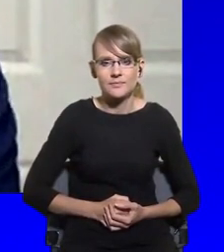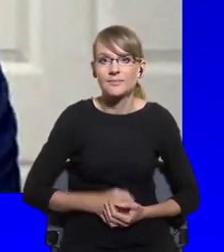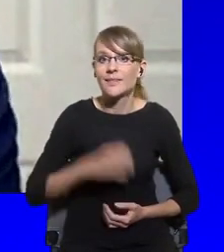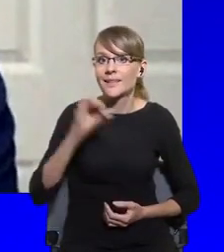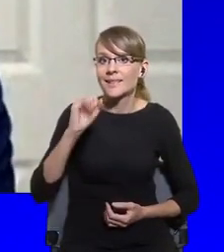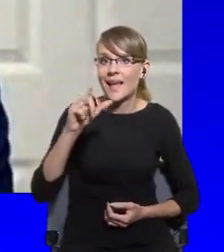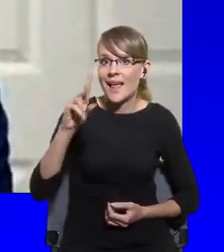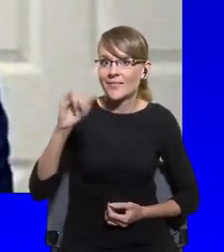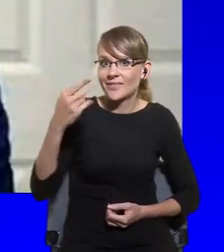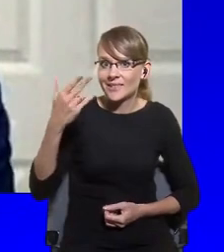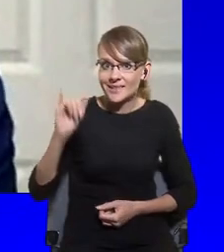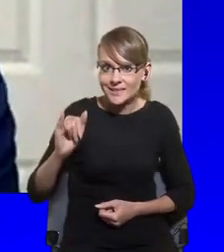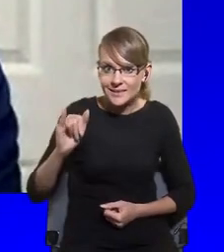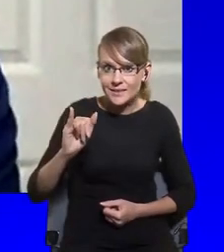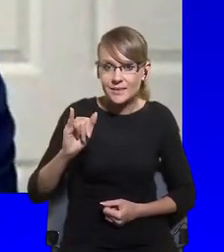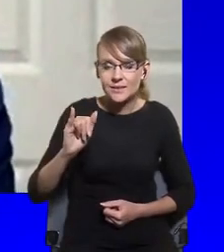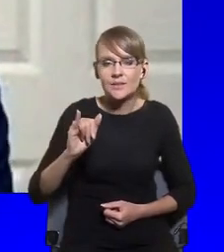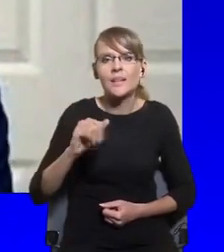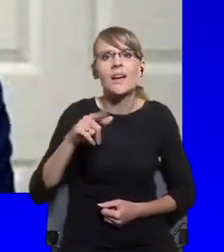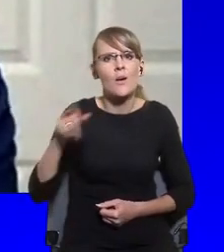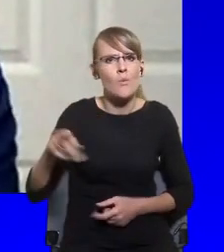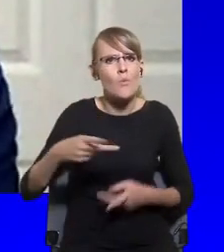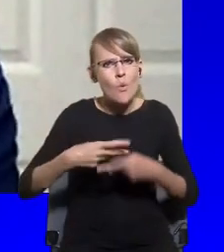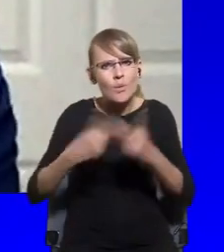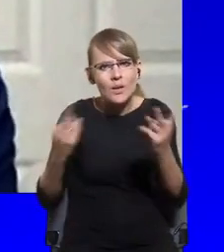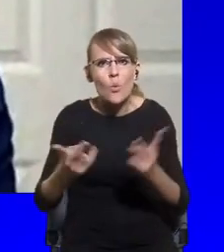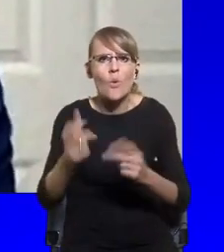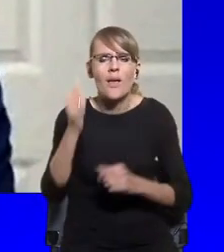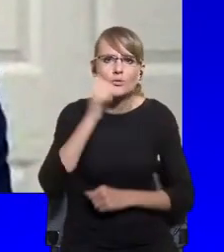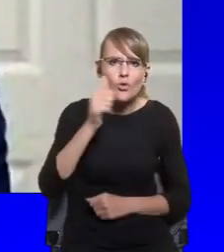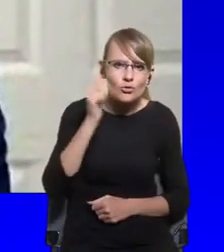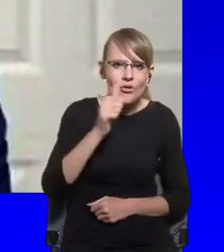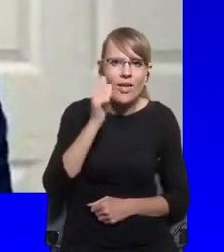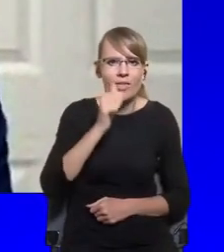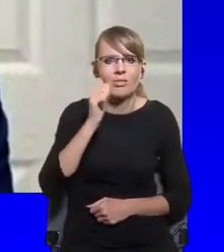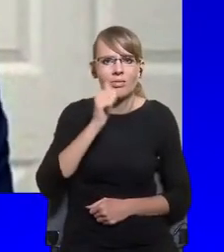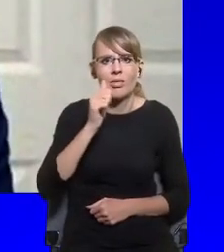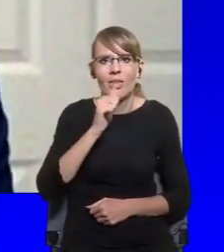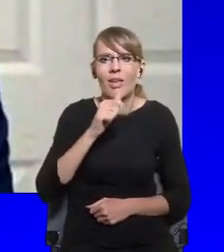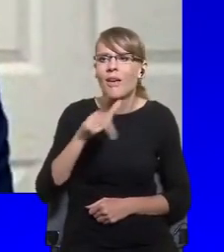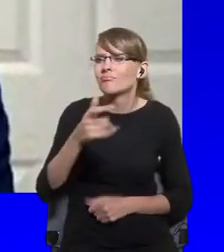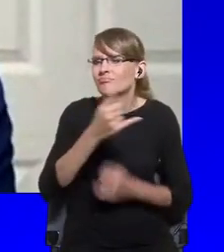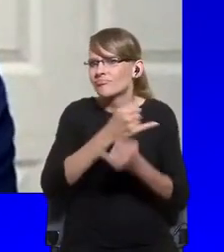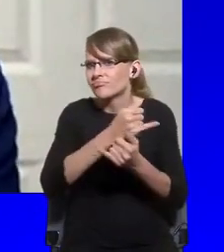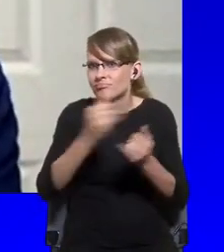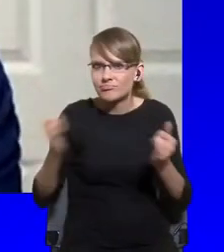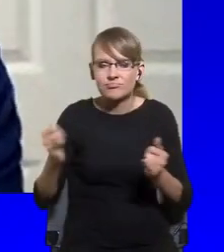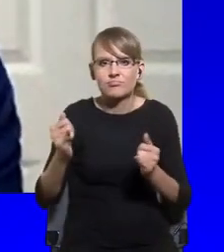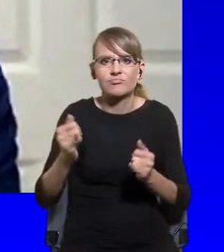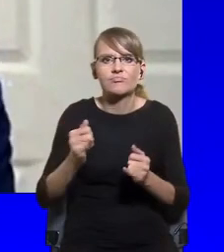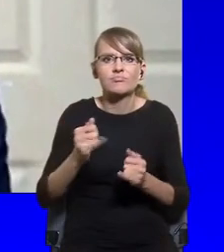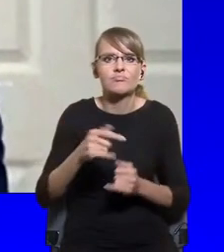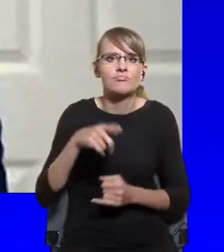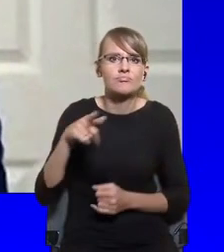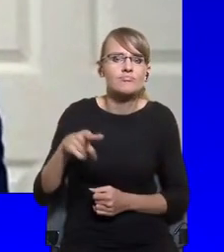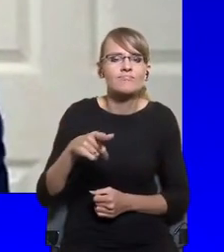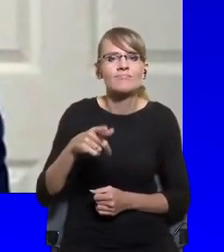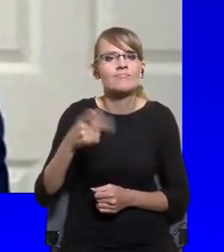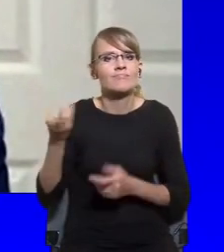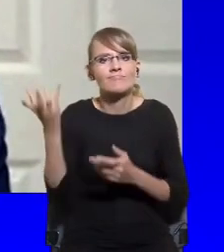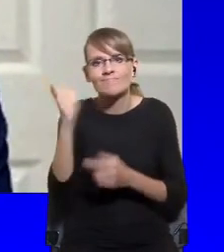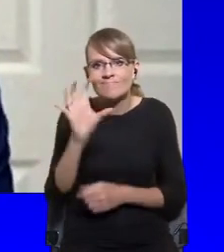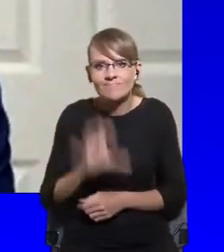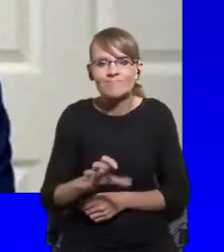instance, illegal migrants coming from Africa and arriving in Italy in